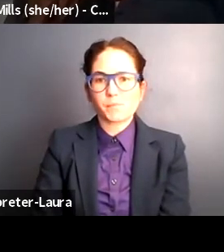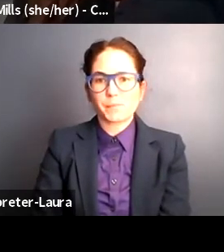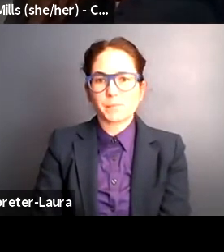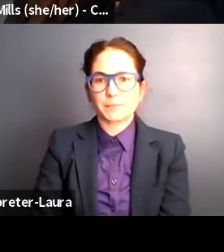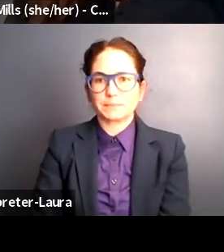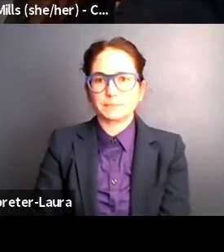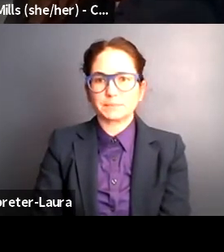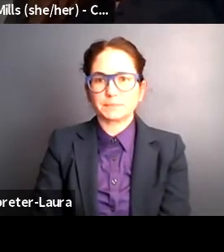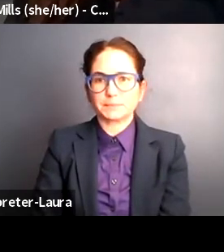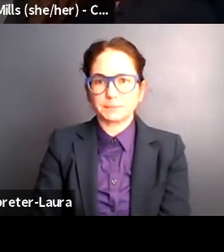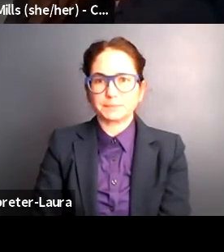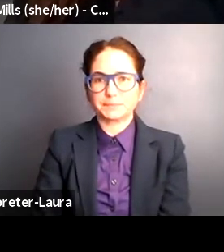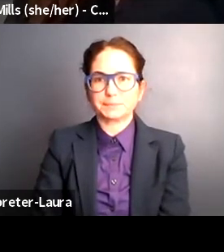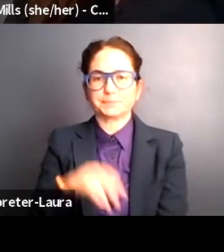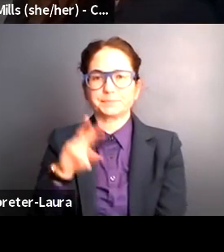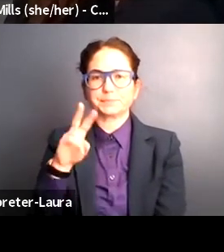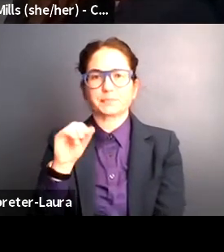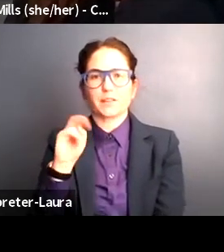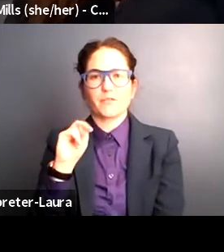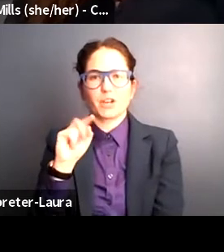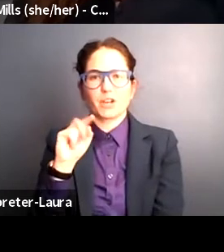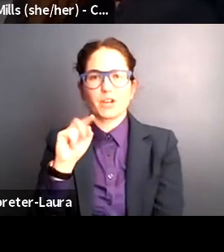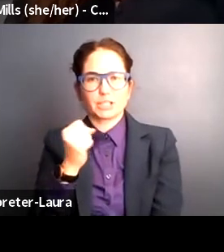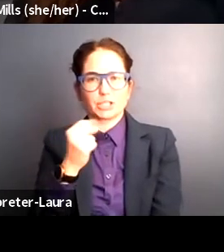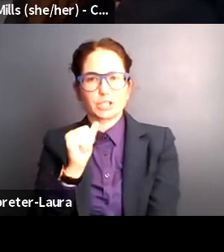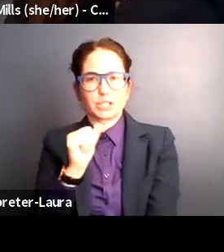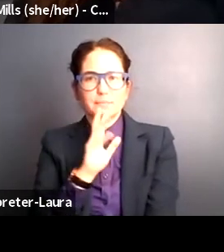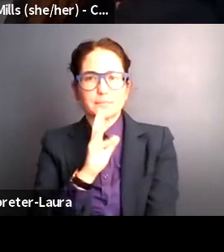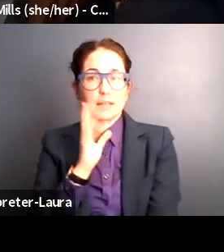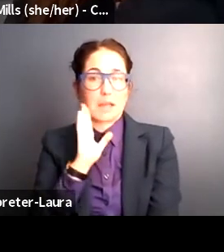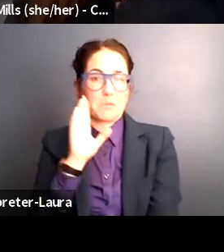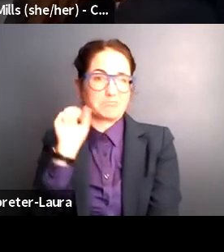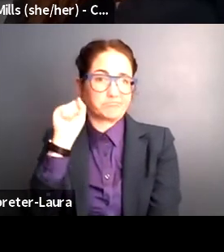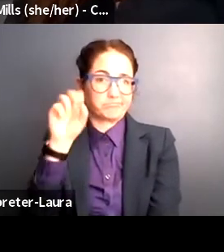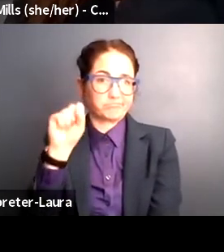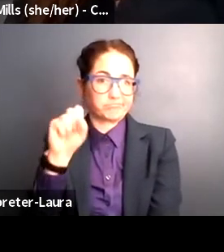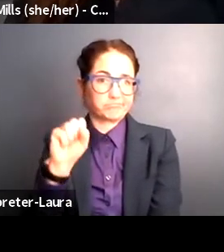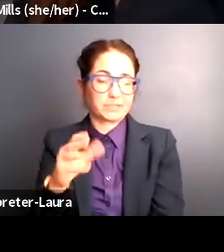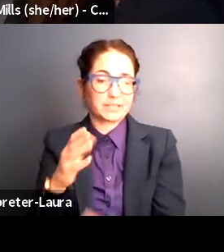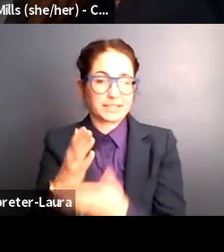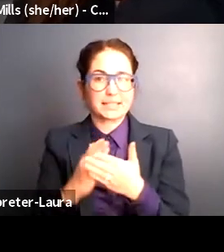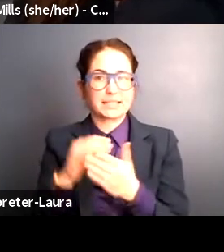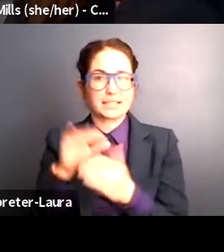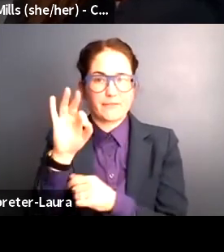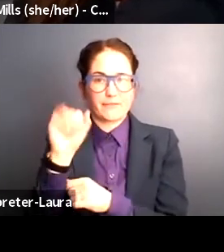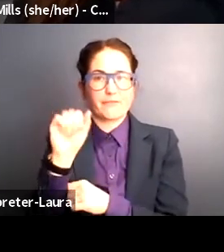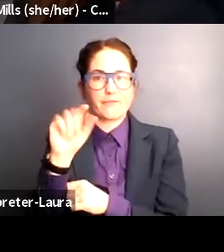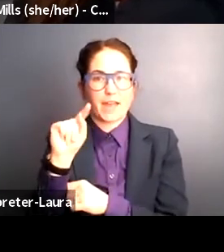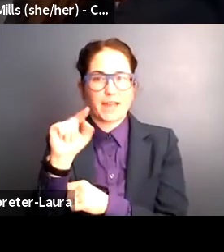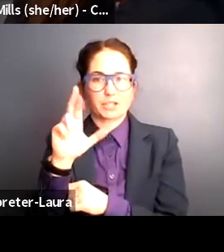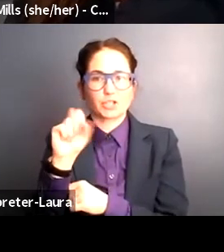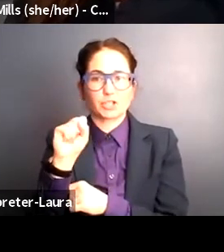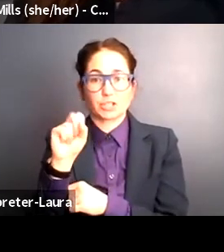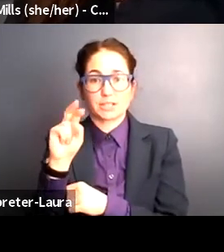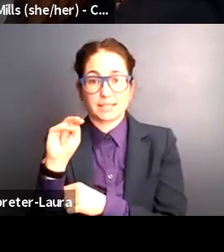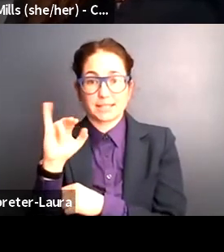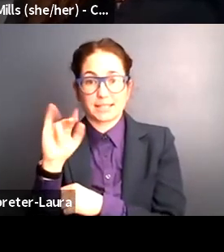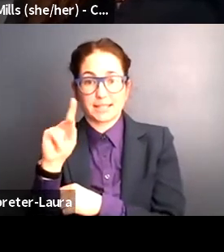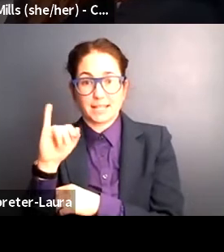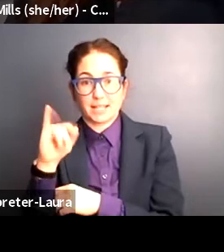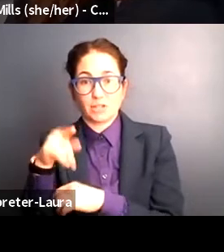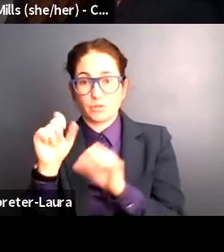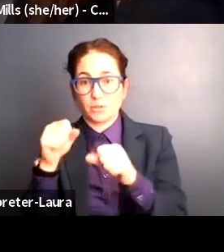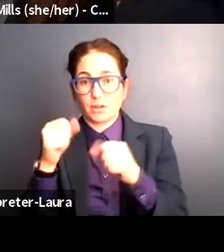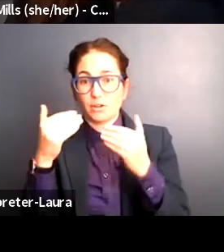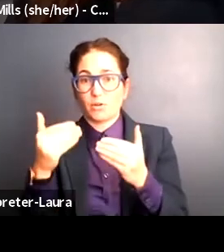So I'll just call out some factors and Nikki, you can go on with some of the elements of the